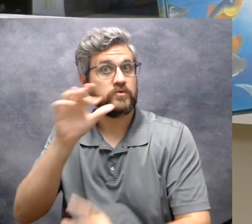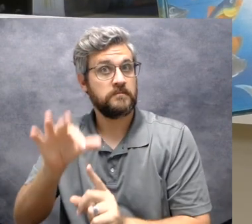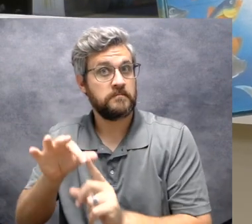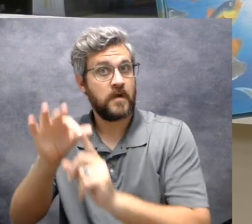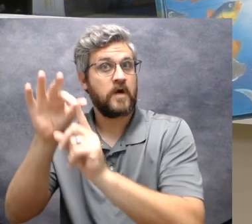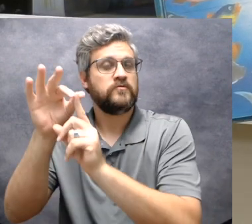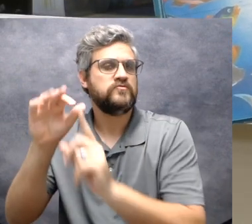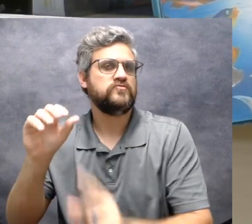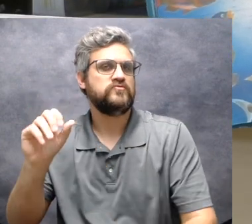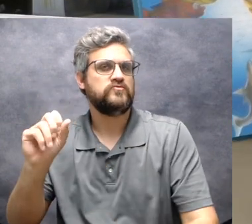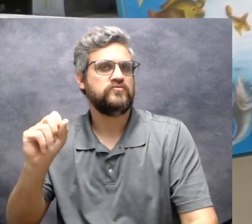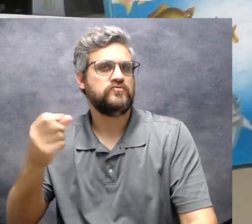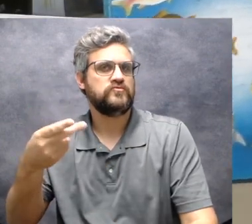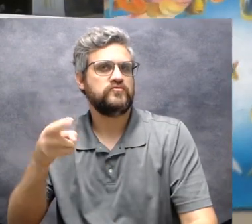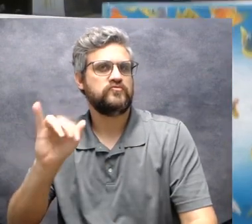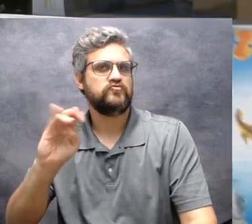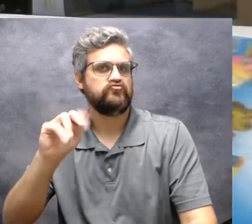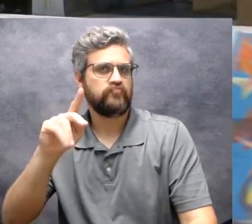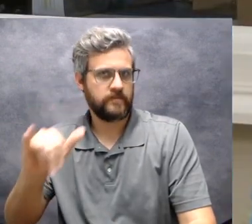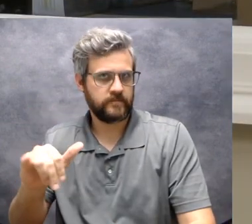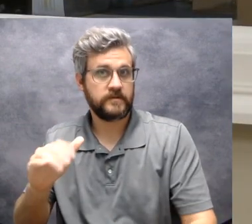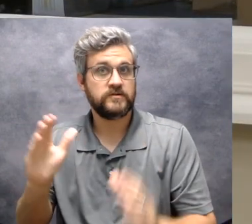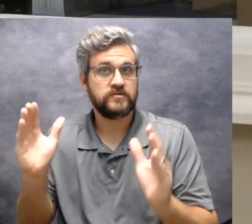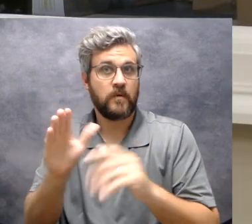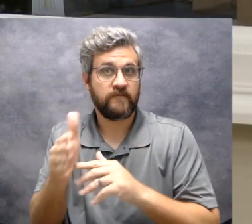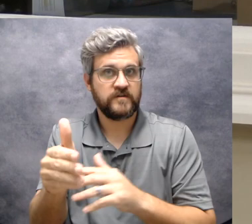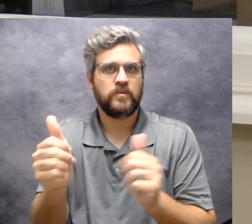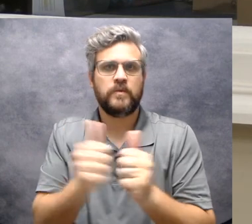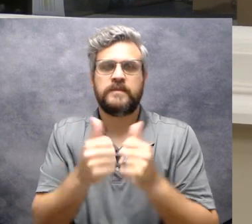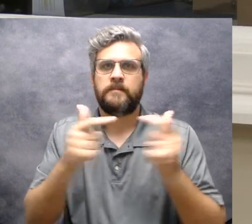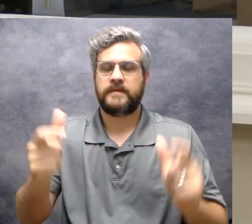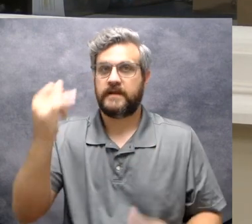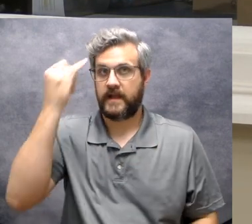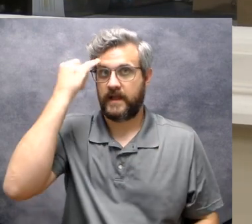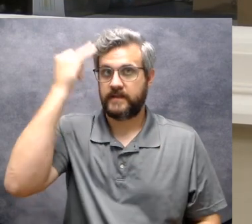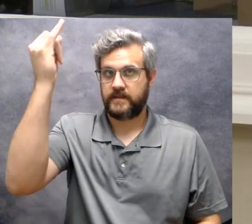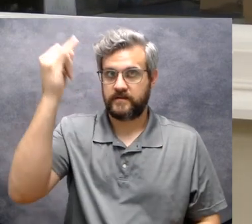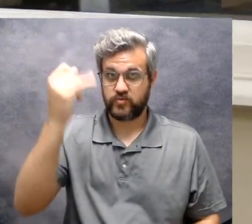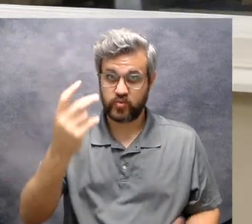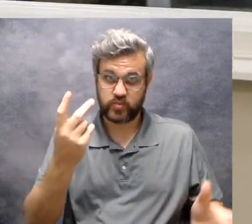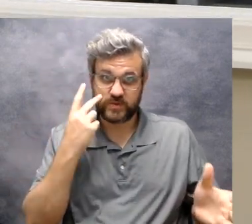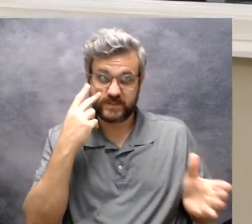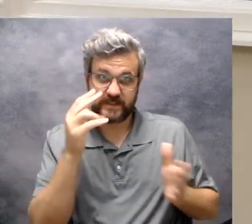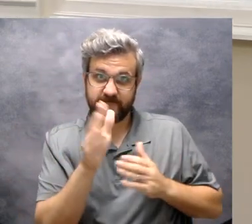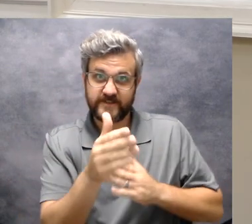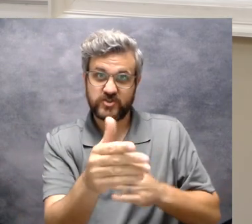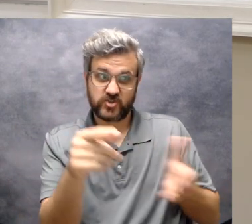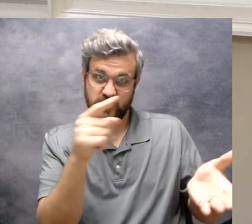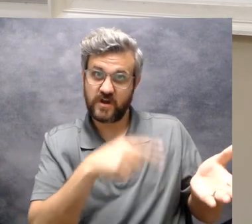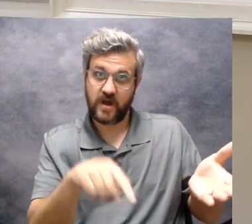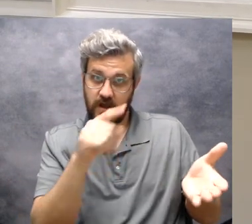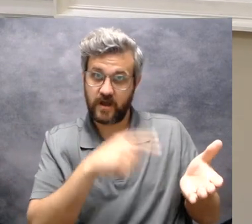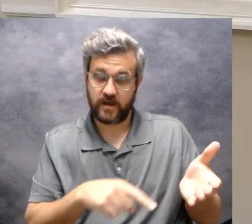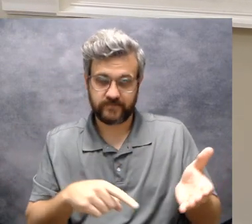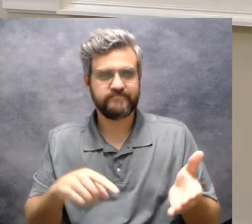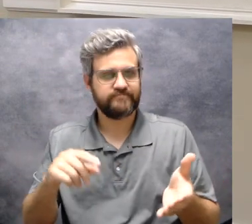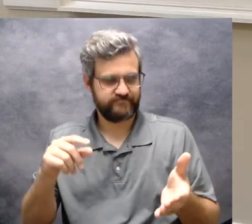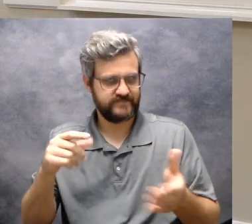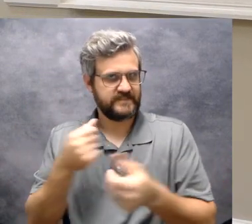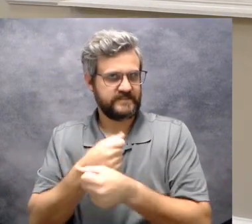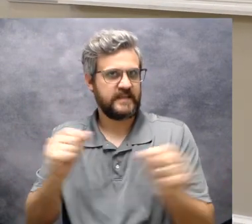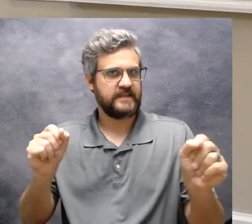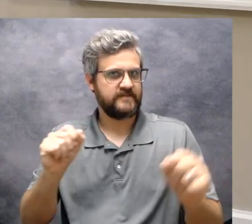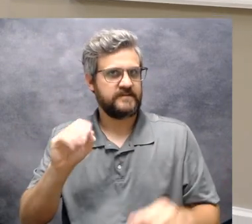the little fish with the big ideas. Look at all the fish. Shrimpy saved Big Al.